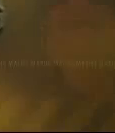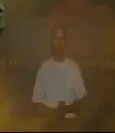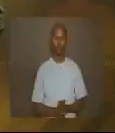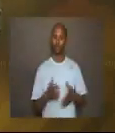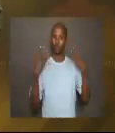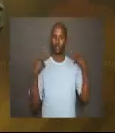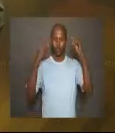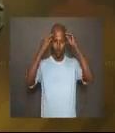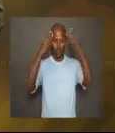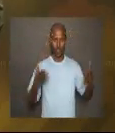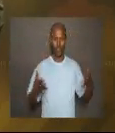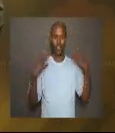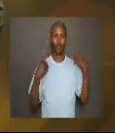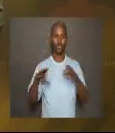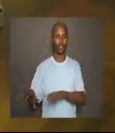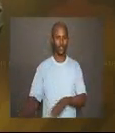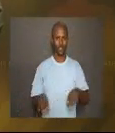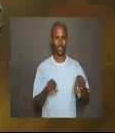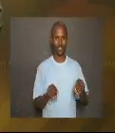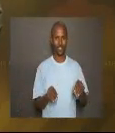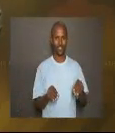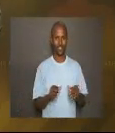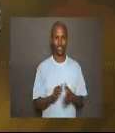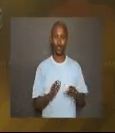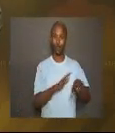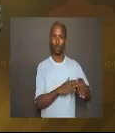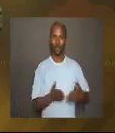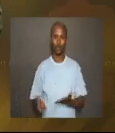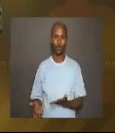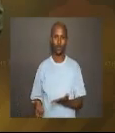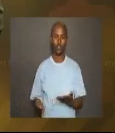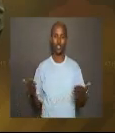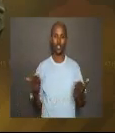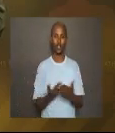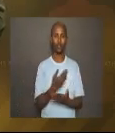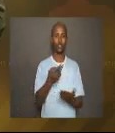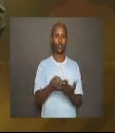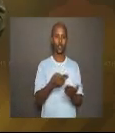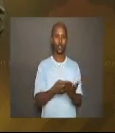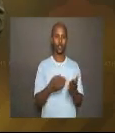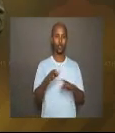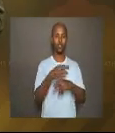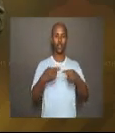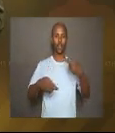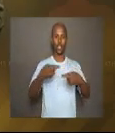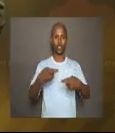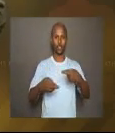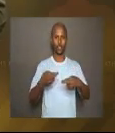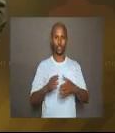Hello, teacher. Hello, students. Welcome to a new unit on relations.